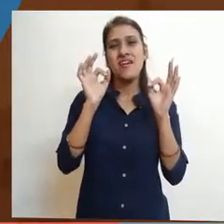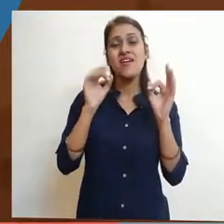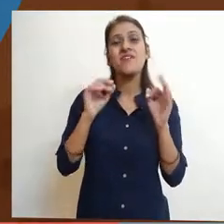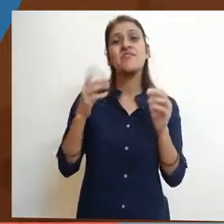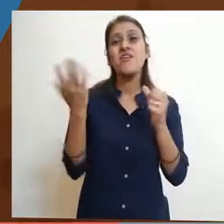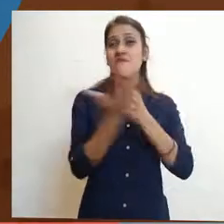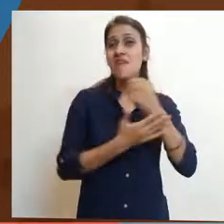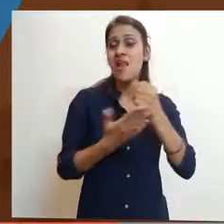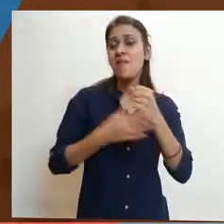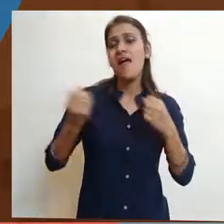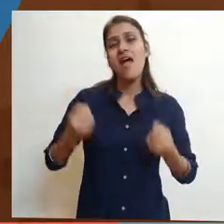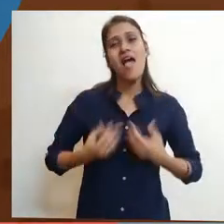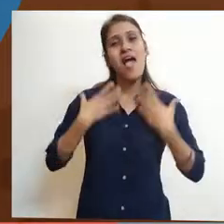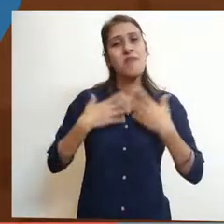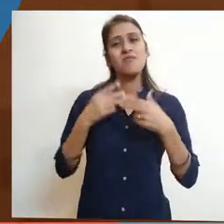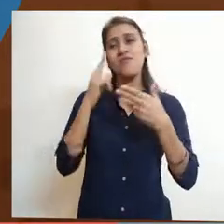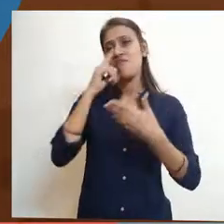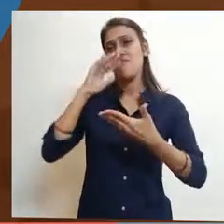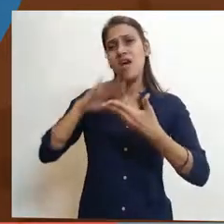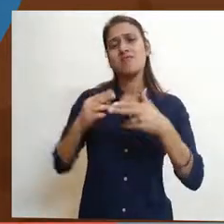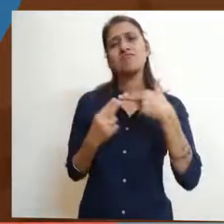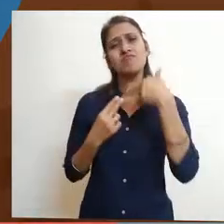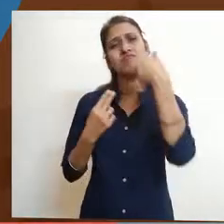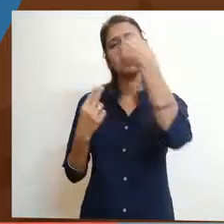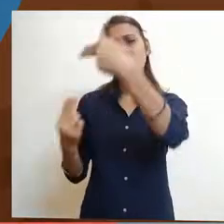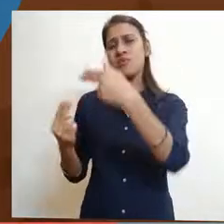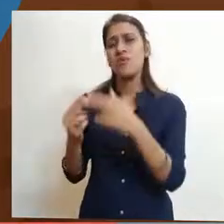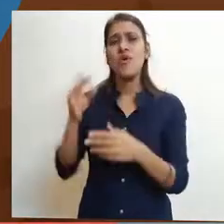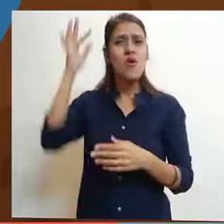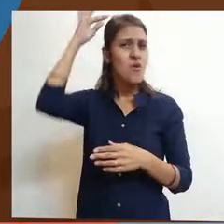spot was a perfectly decent little pond.